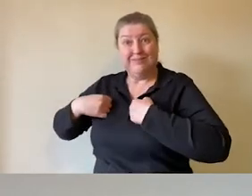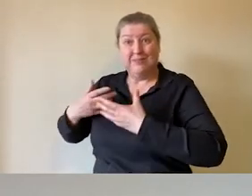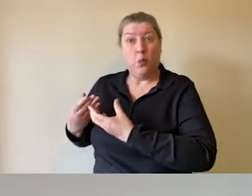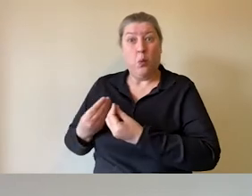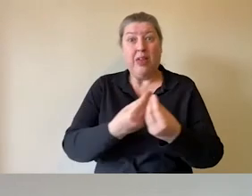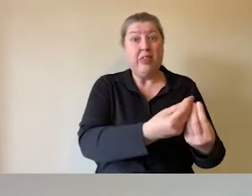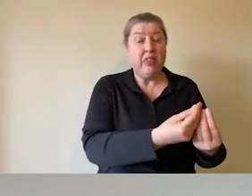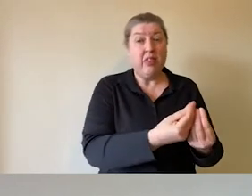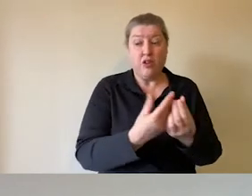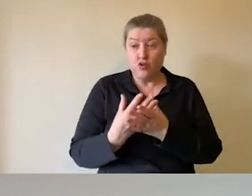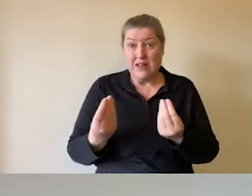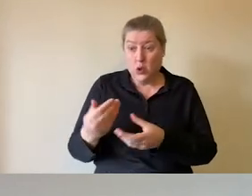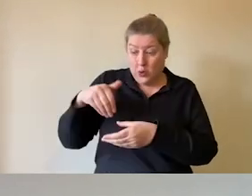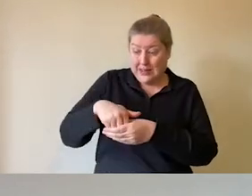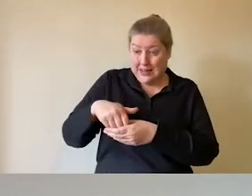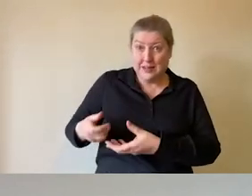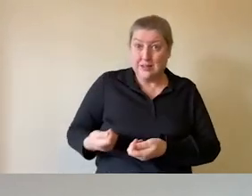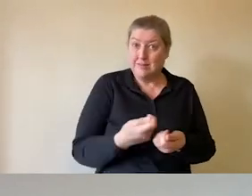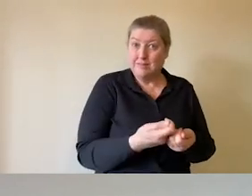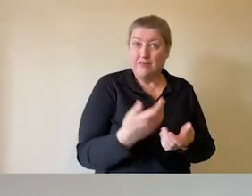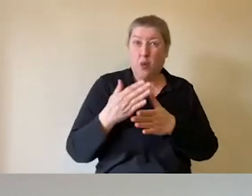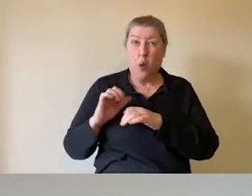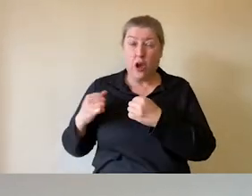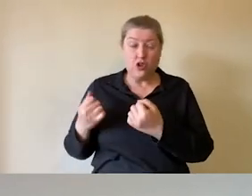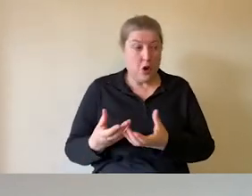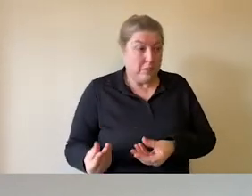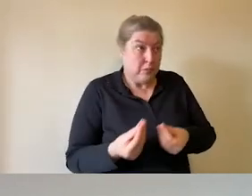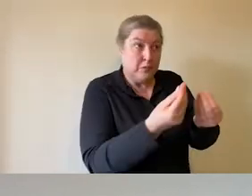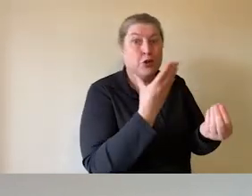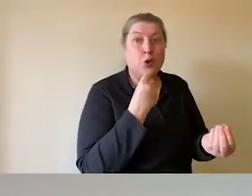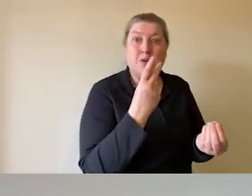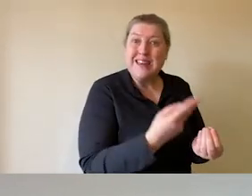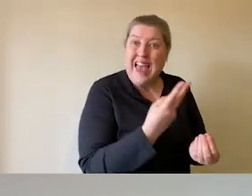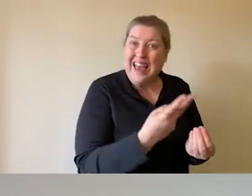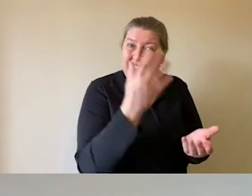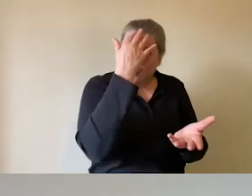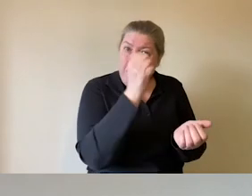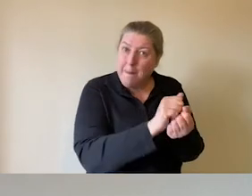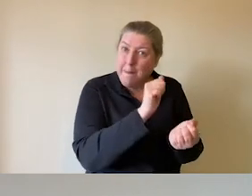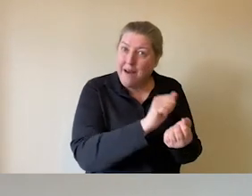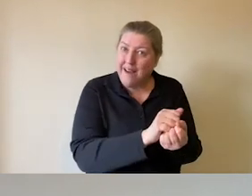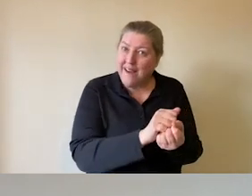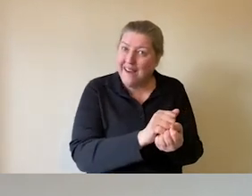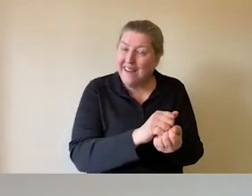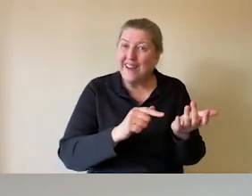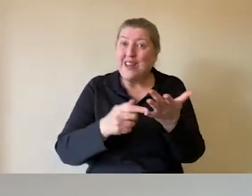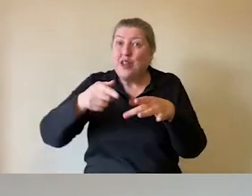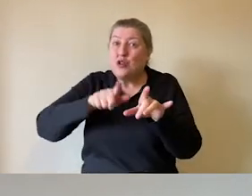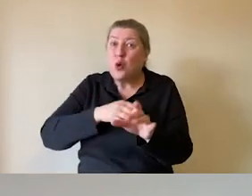workshop in the gallery bag to remind ourselves. We can get our toy horse back out again.